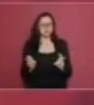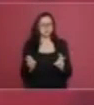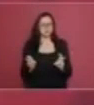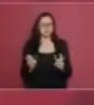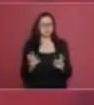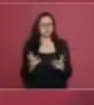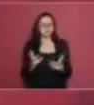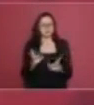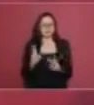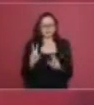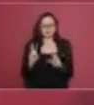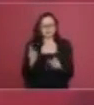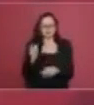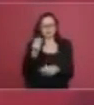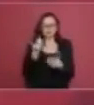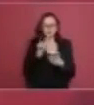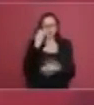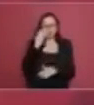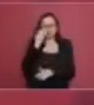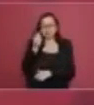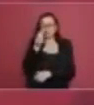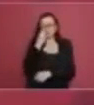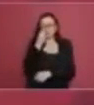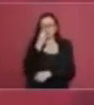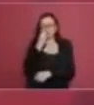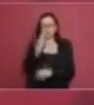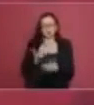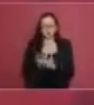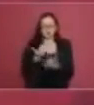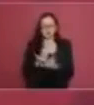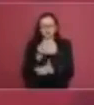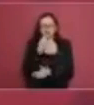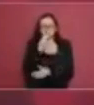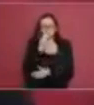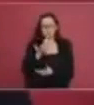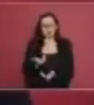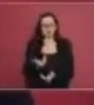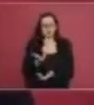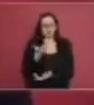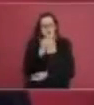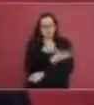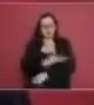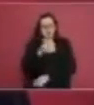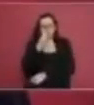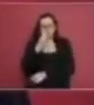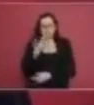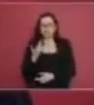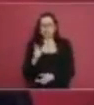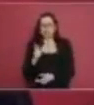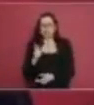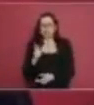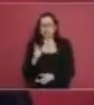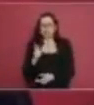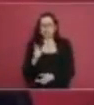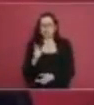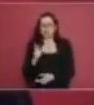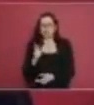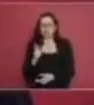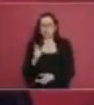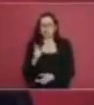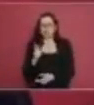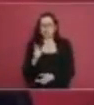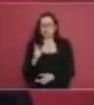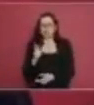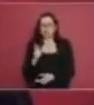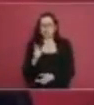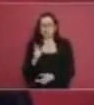and and and the same with the food at school you know like not all the children had